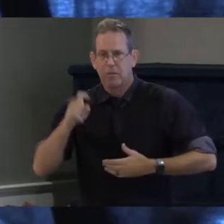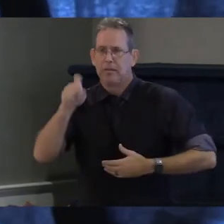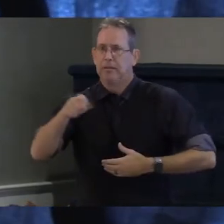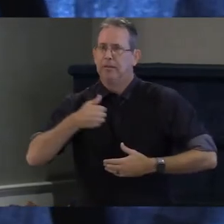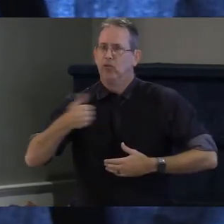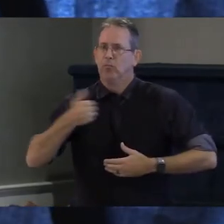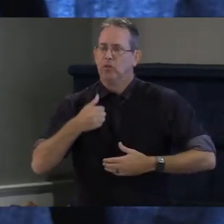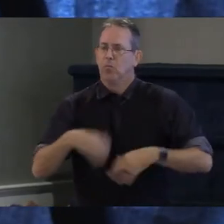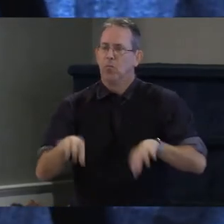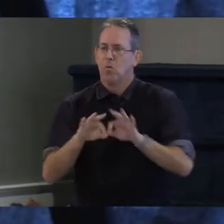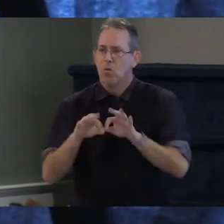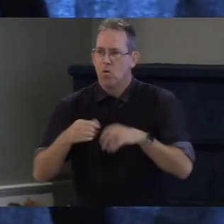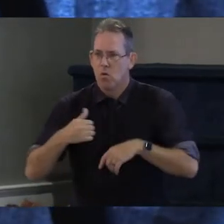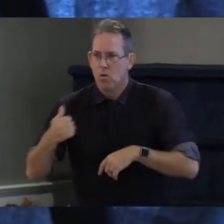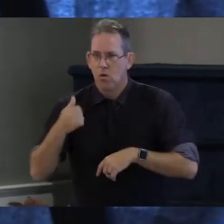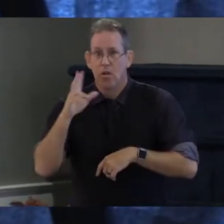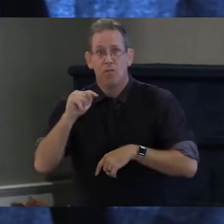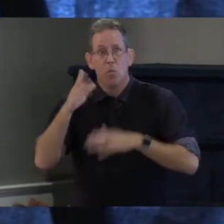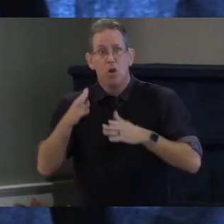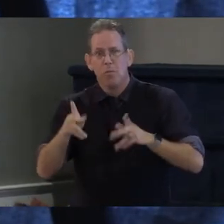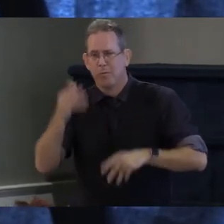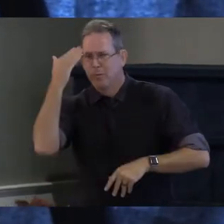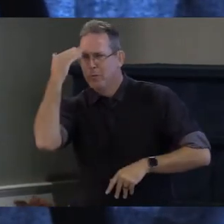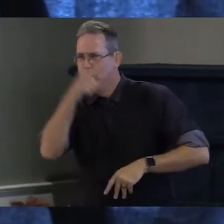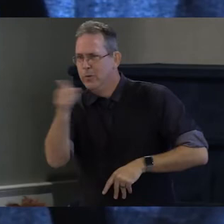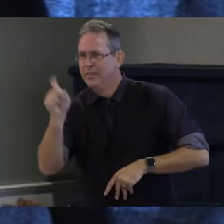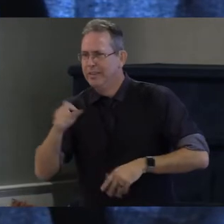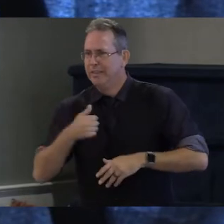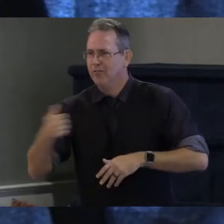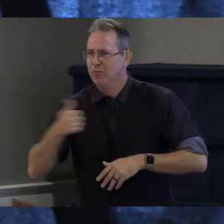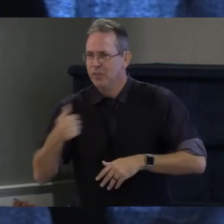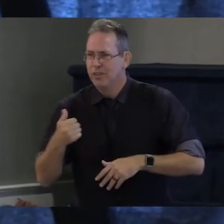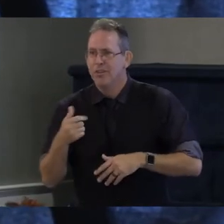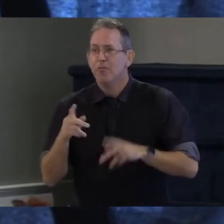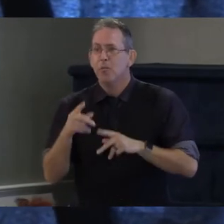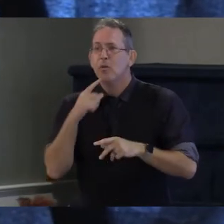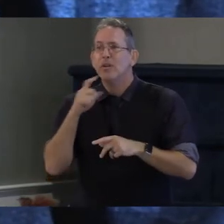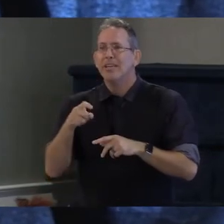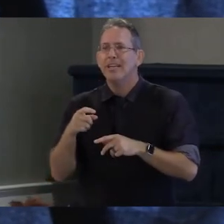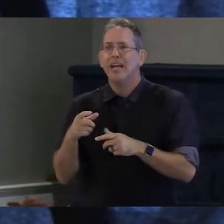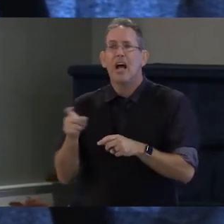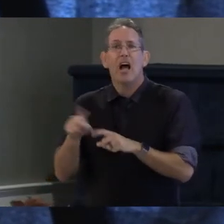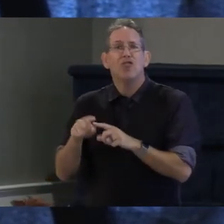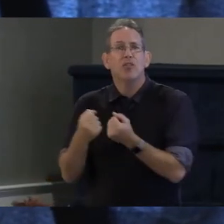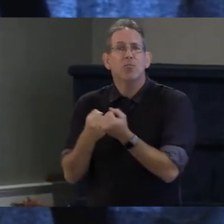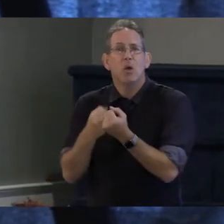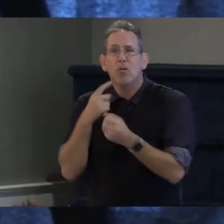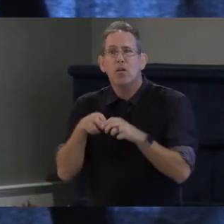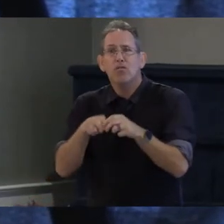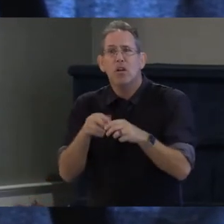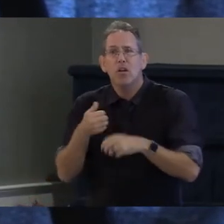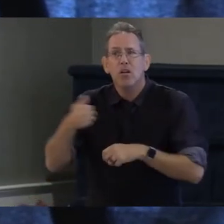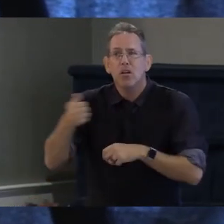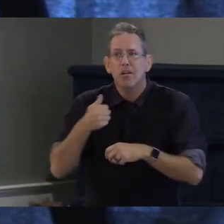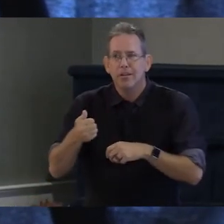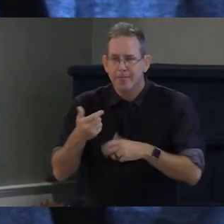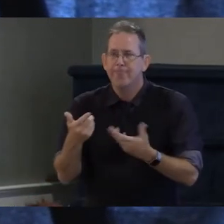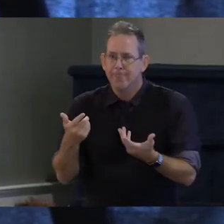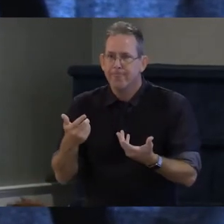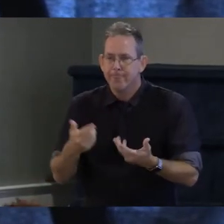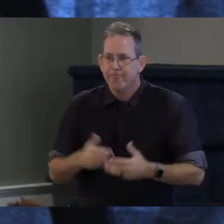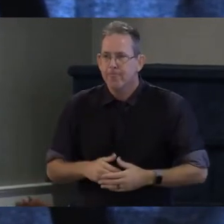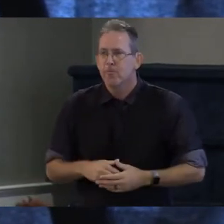all Vermonters but most especially for folks who need extra supports around transportation so for work for